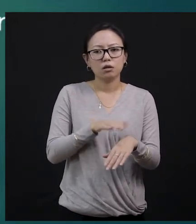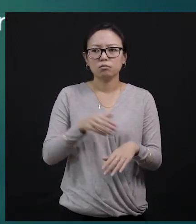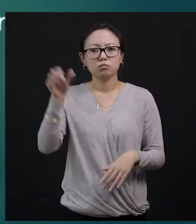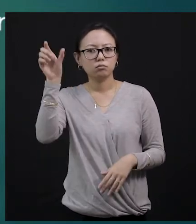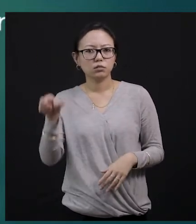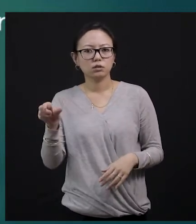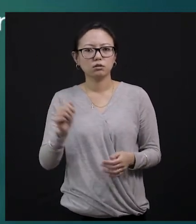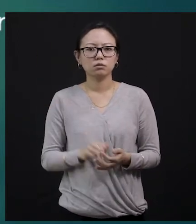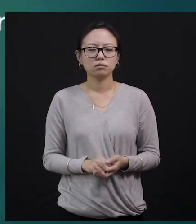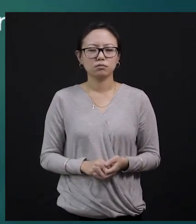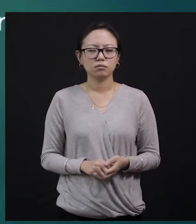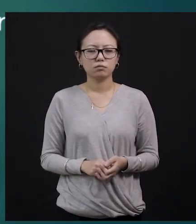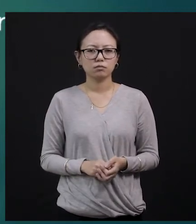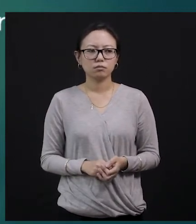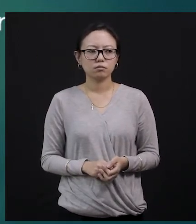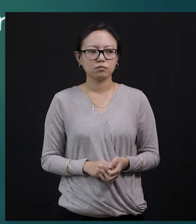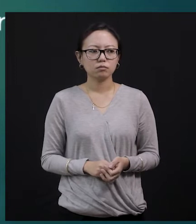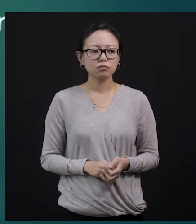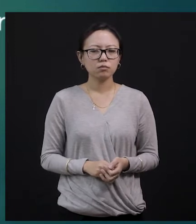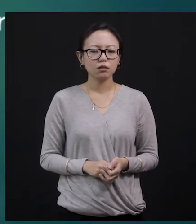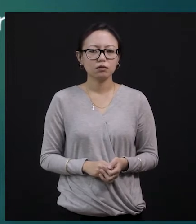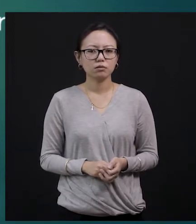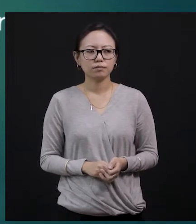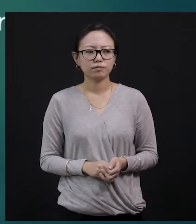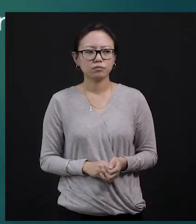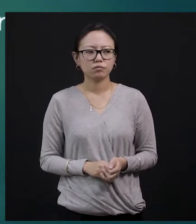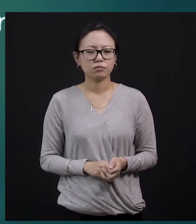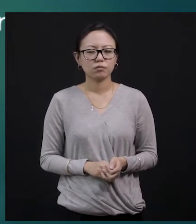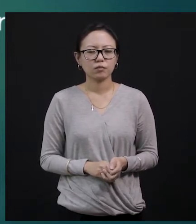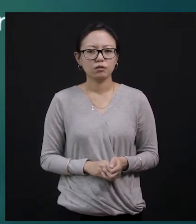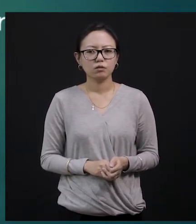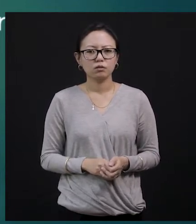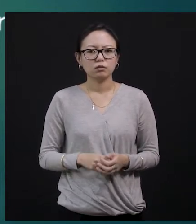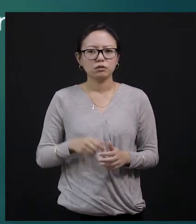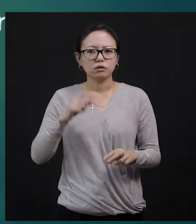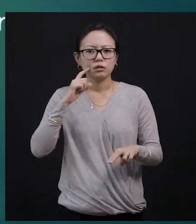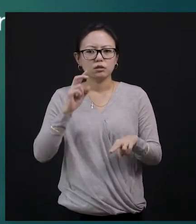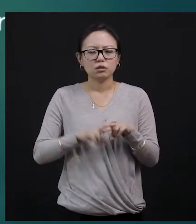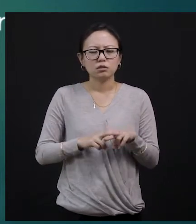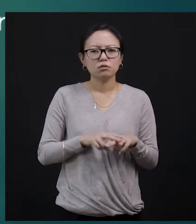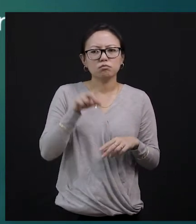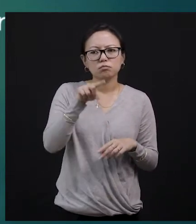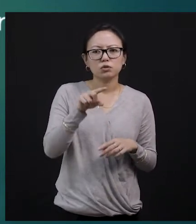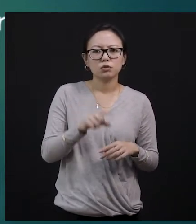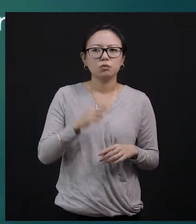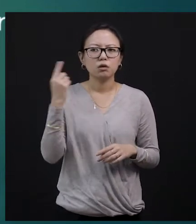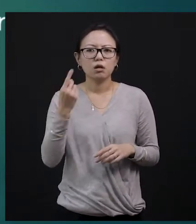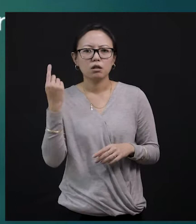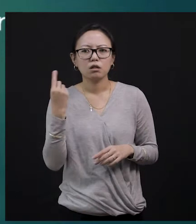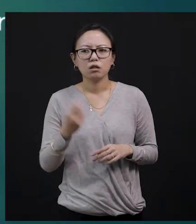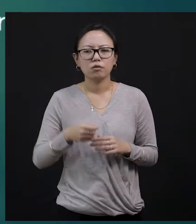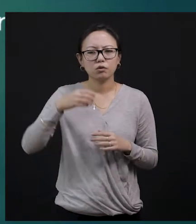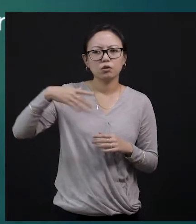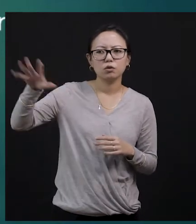helping in the household works, what do we do? We bring some good souls to help us at home, isn't it? Not because they are weaker, but because